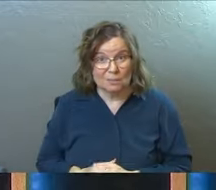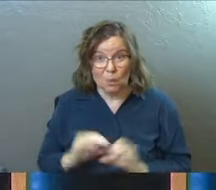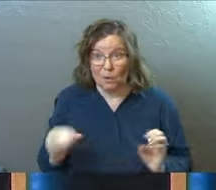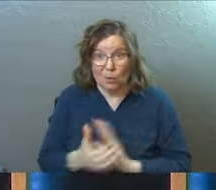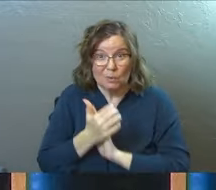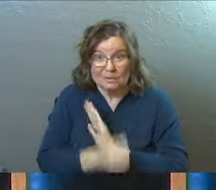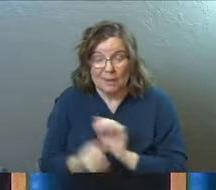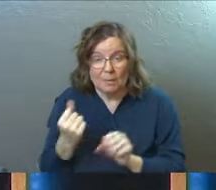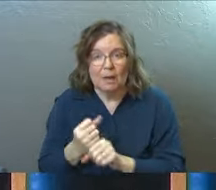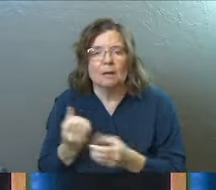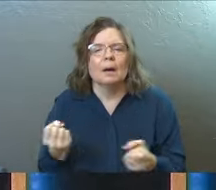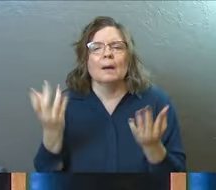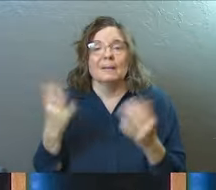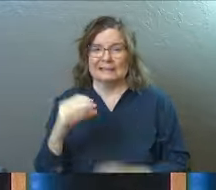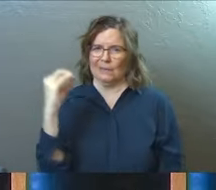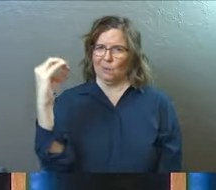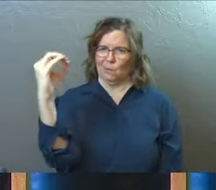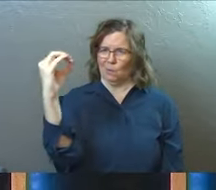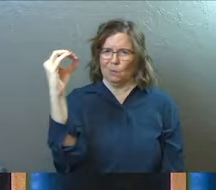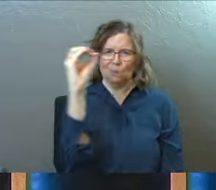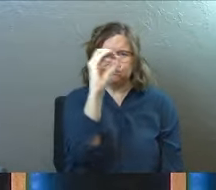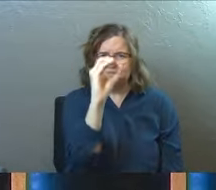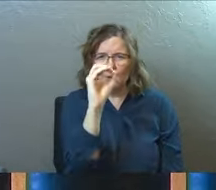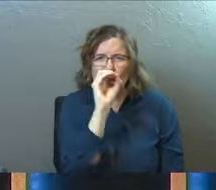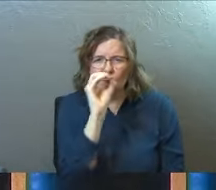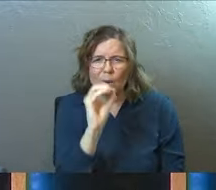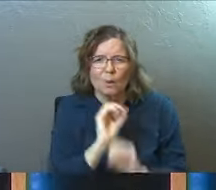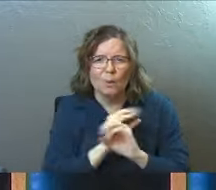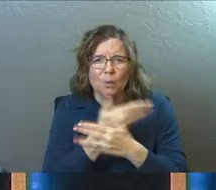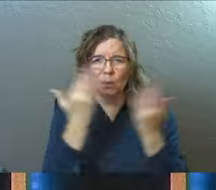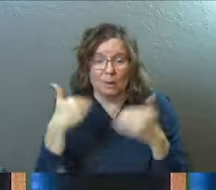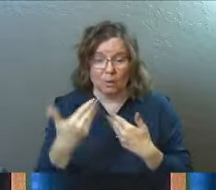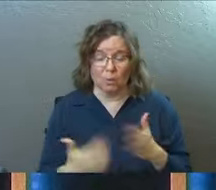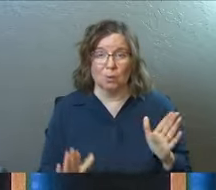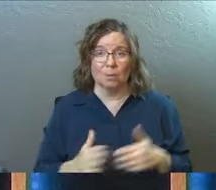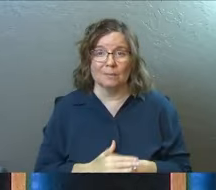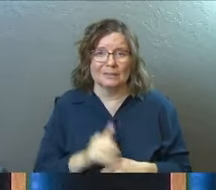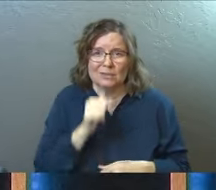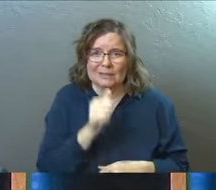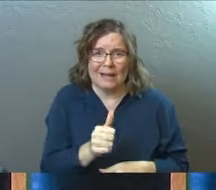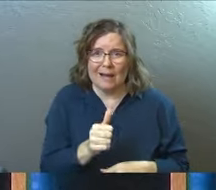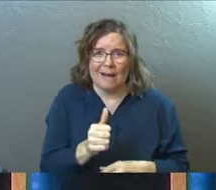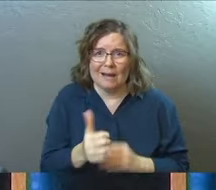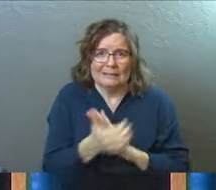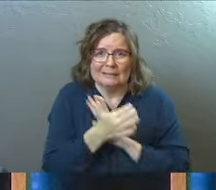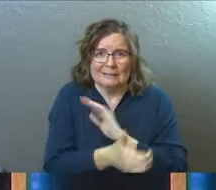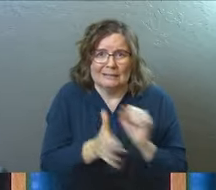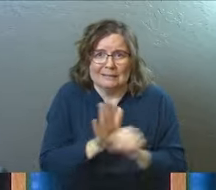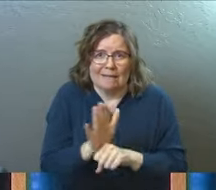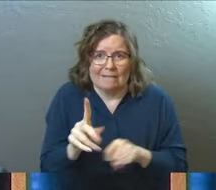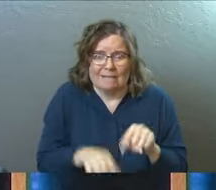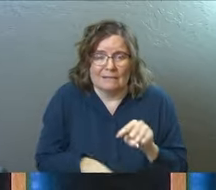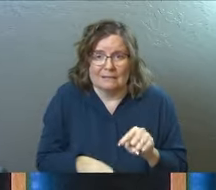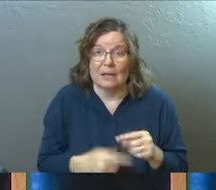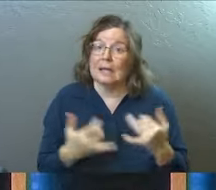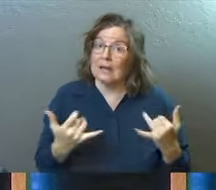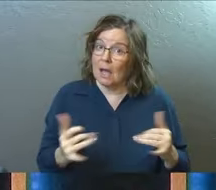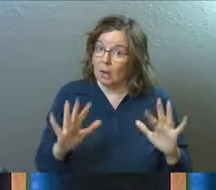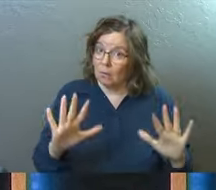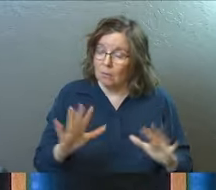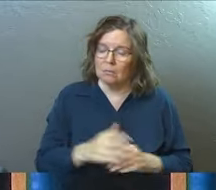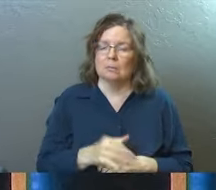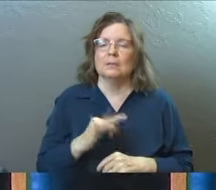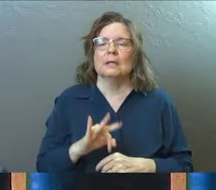Give me a number. It's zero. It's zero for everybody in this room. You're not going to do it. Now,